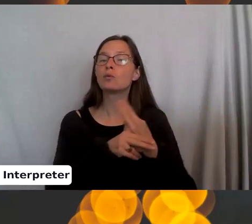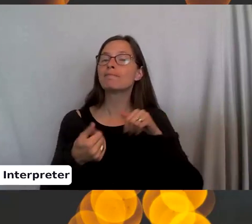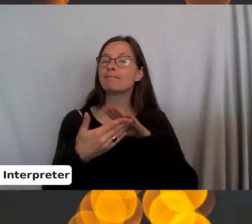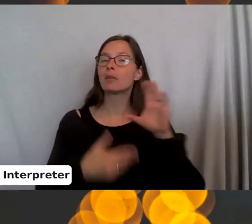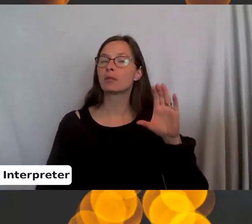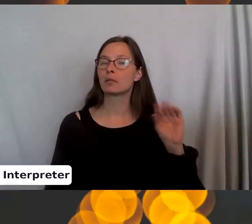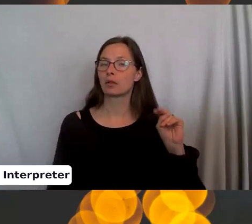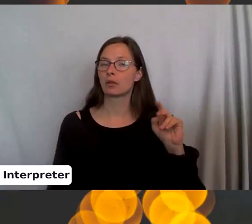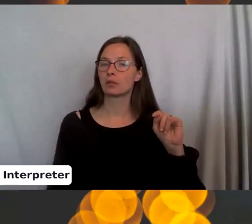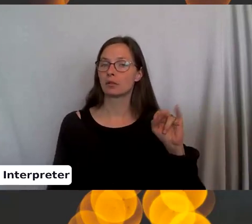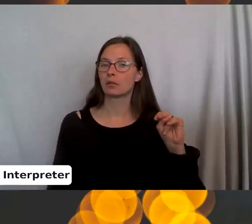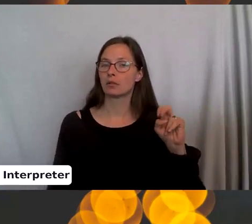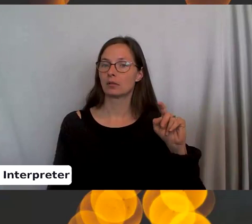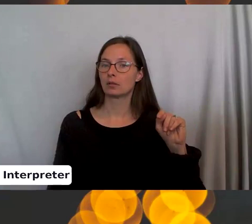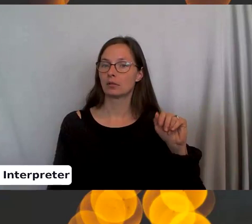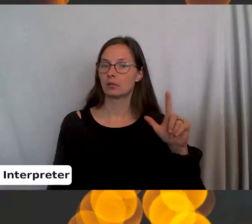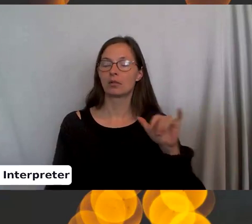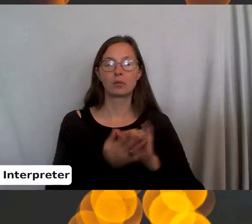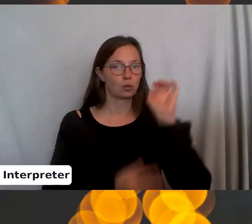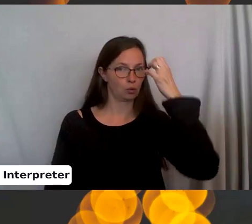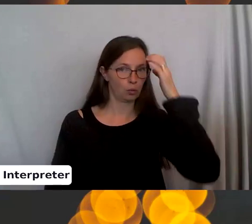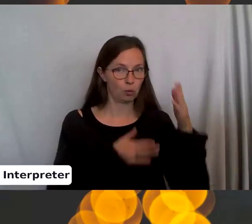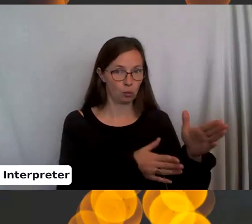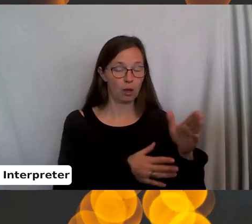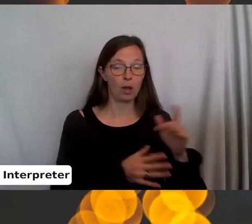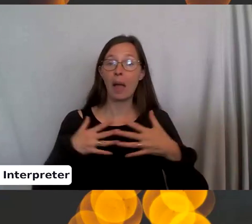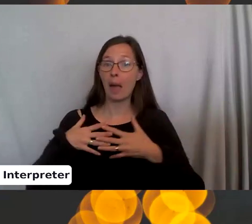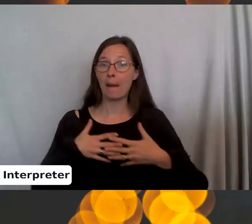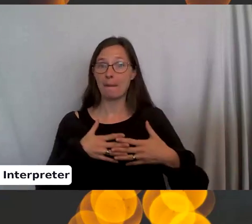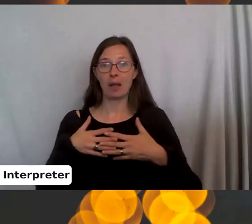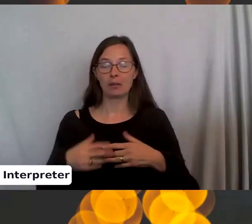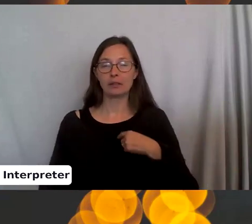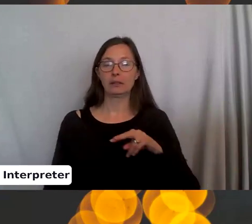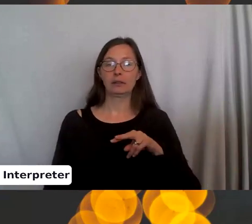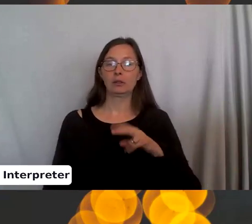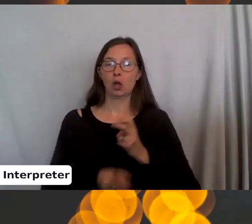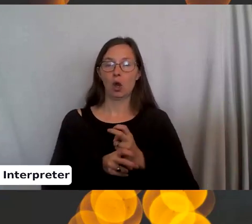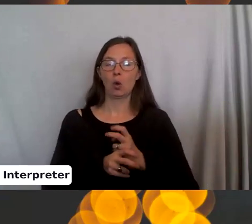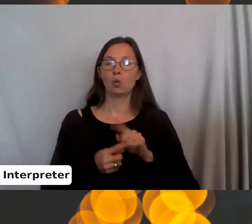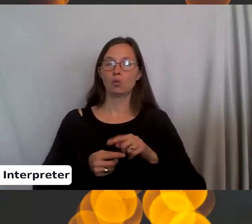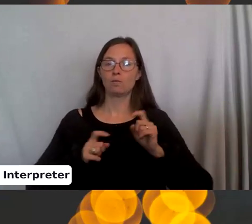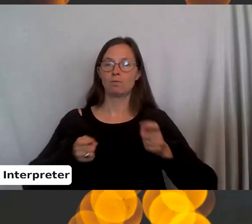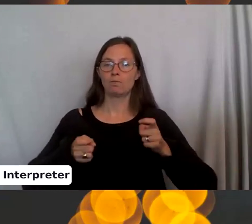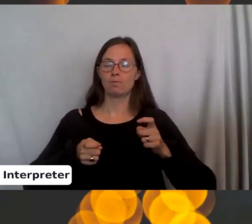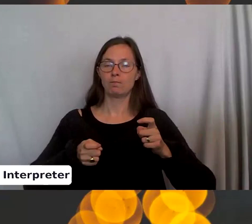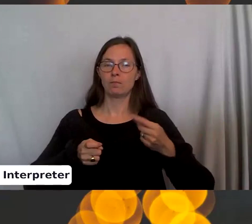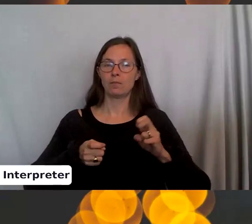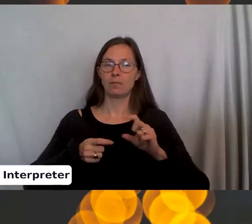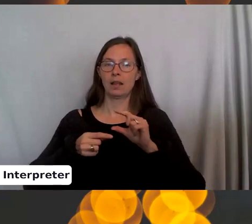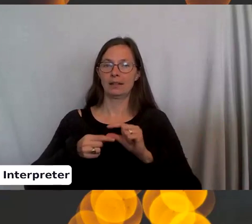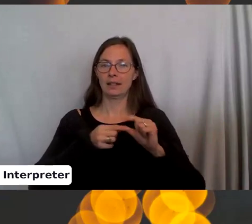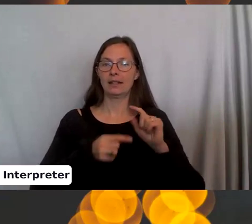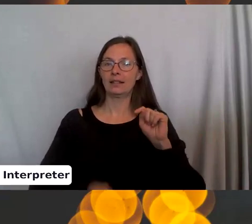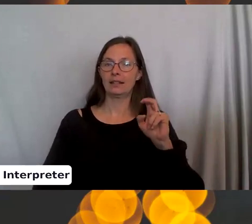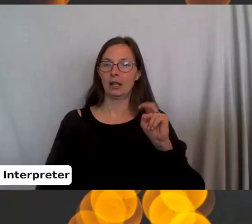which is the European version. The American version, I find very hard to keep tension, which means keeping the same tightness